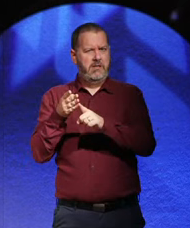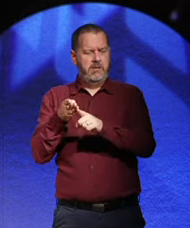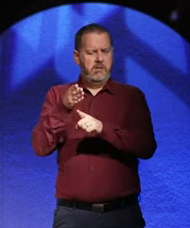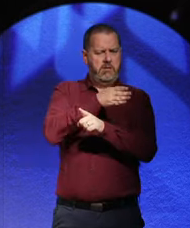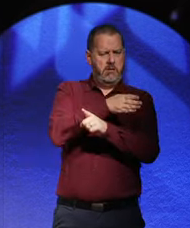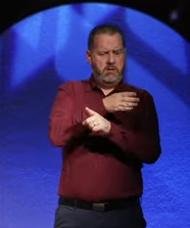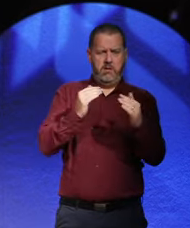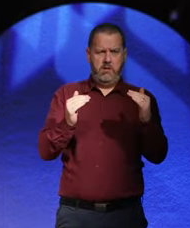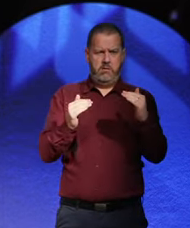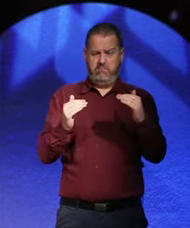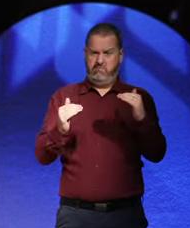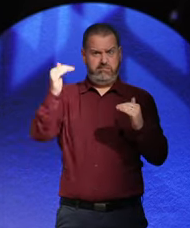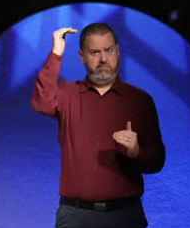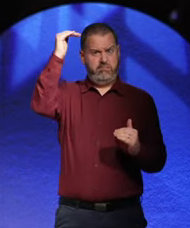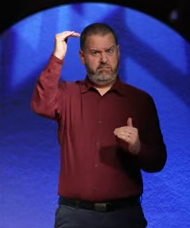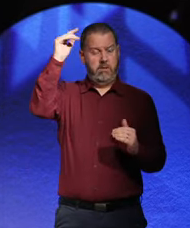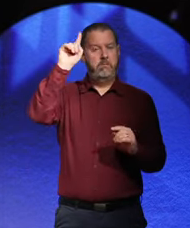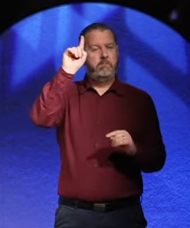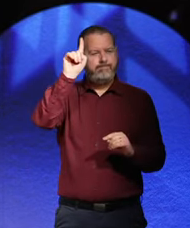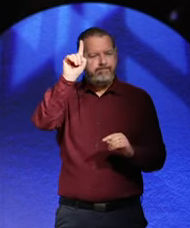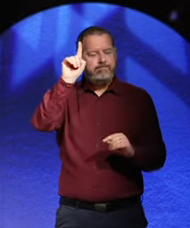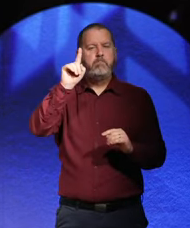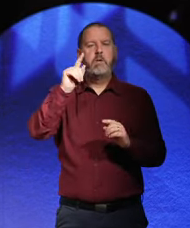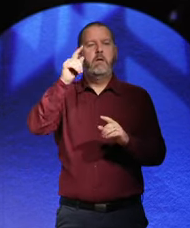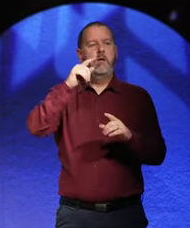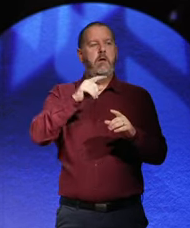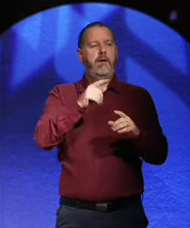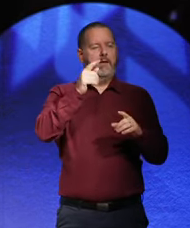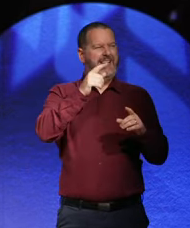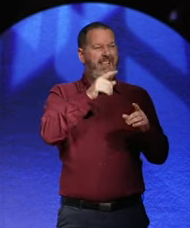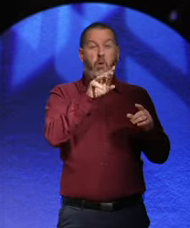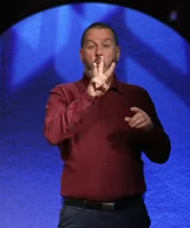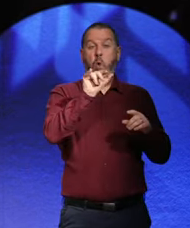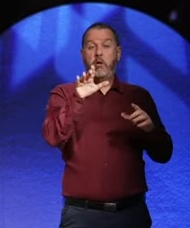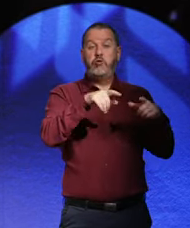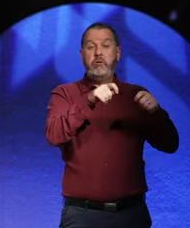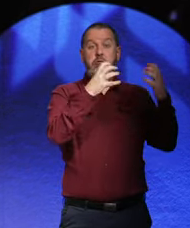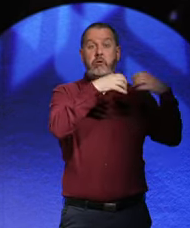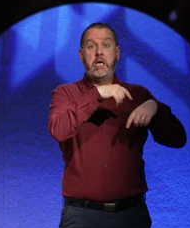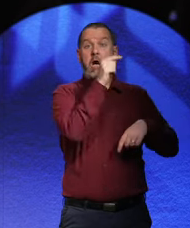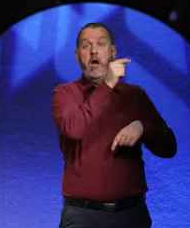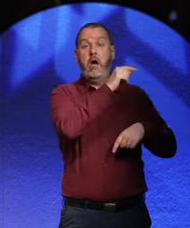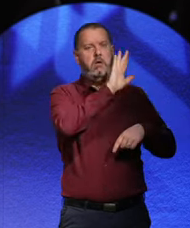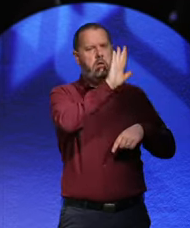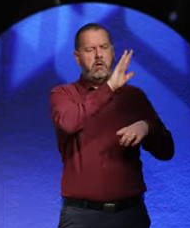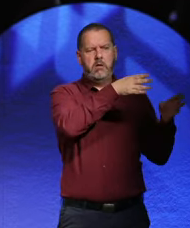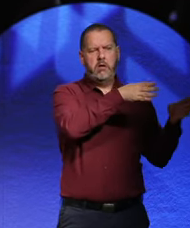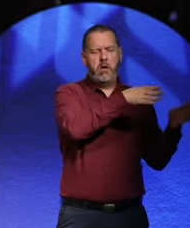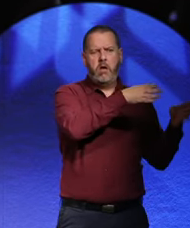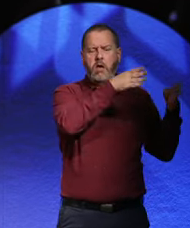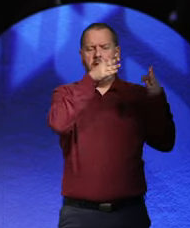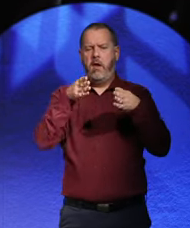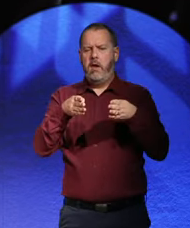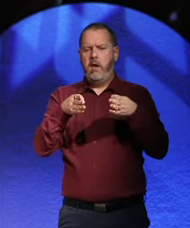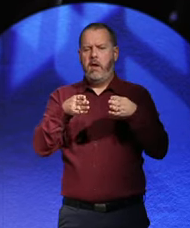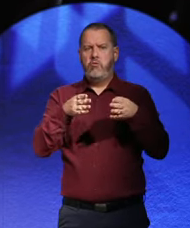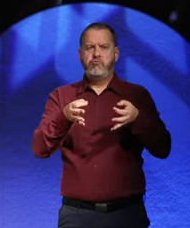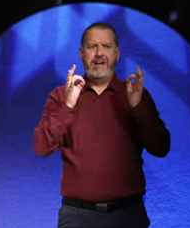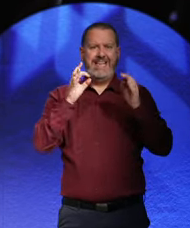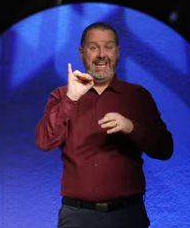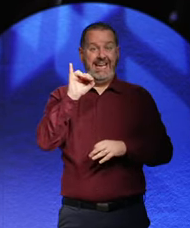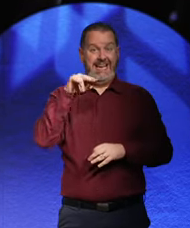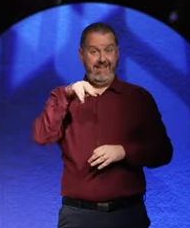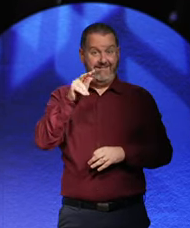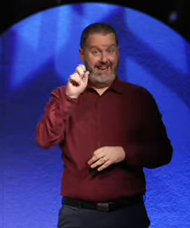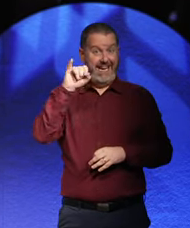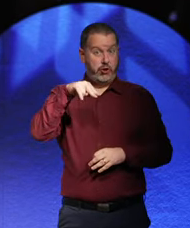closer, away from the Wall Street crash, you find the great inflation affects these older